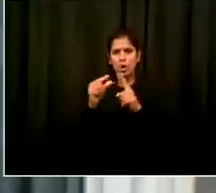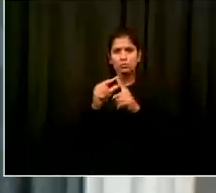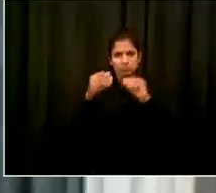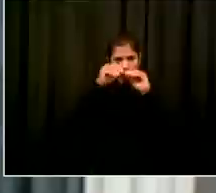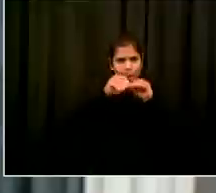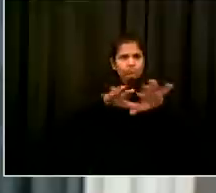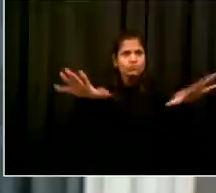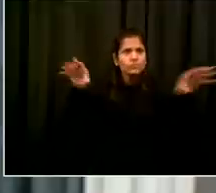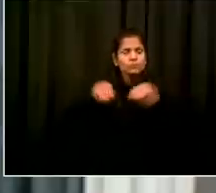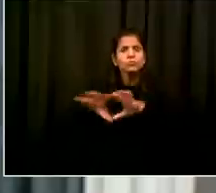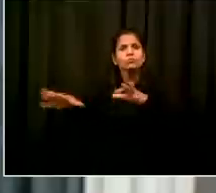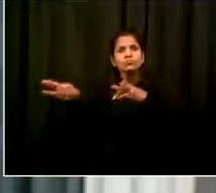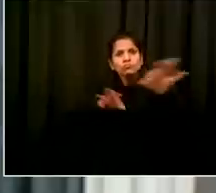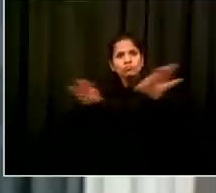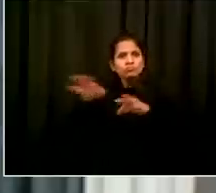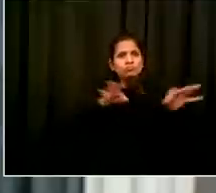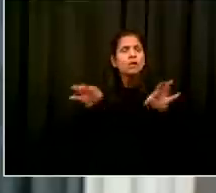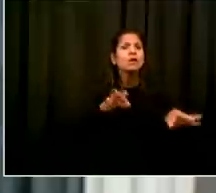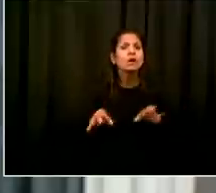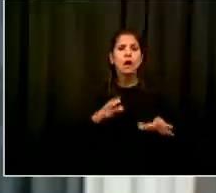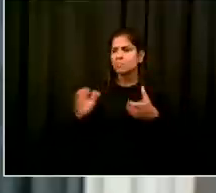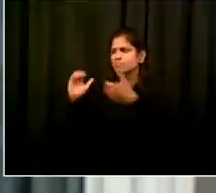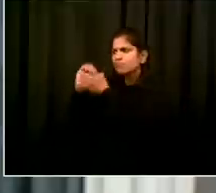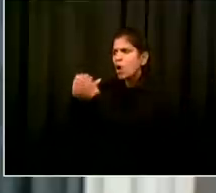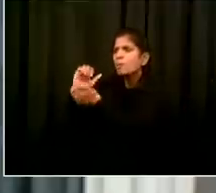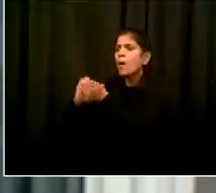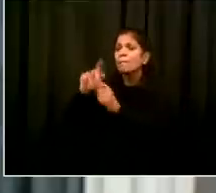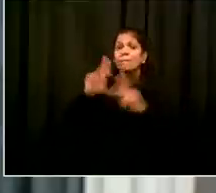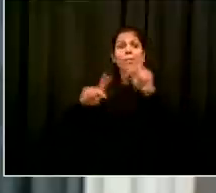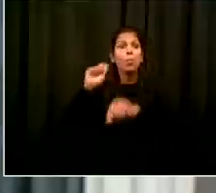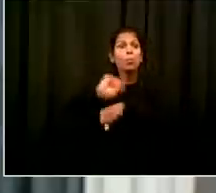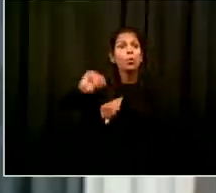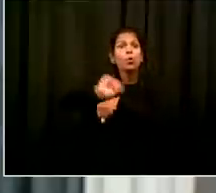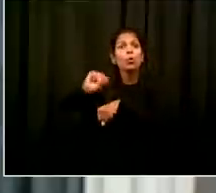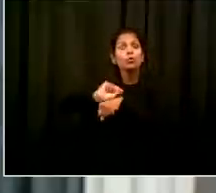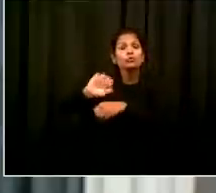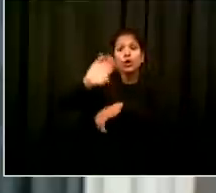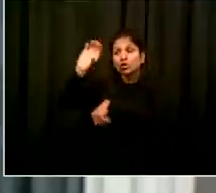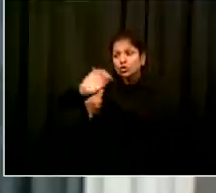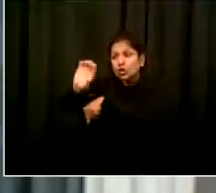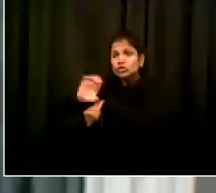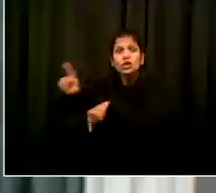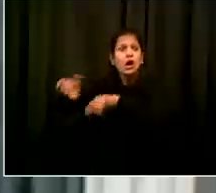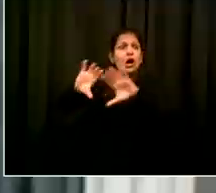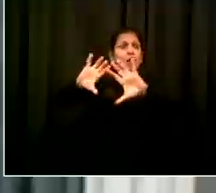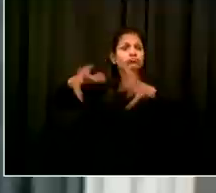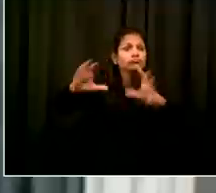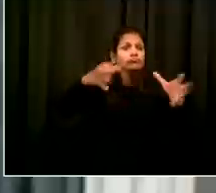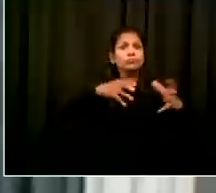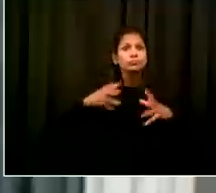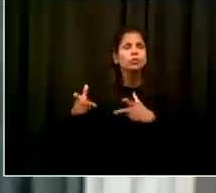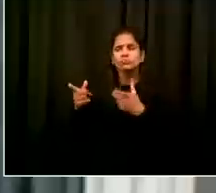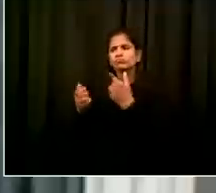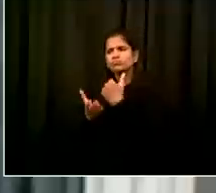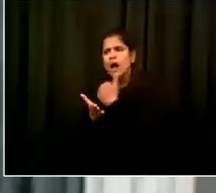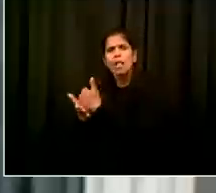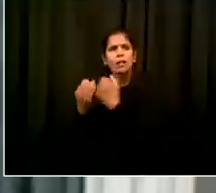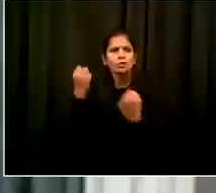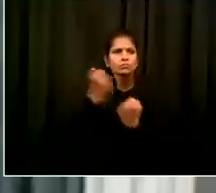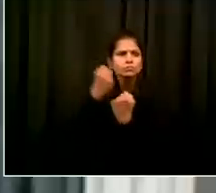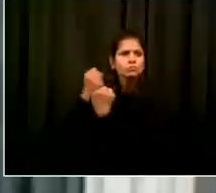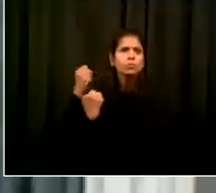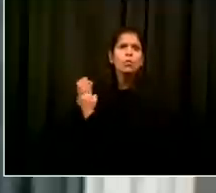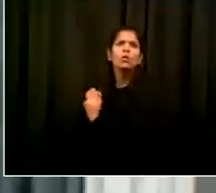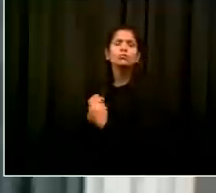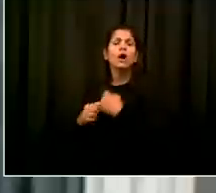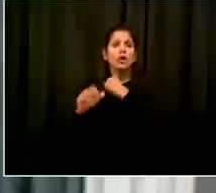gloves and hand sanitizer will place additional ads in community newspapers and will offer new point-of-care testing